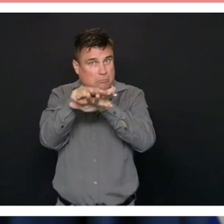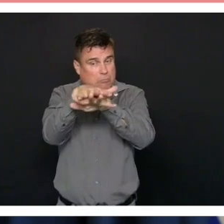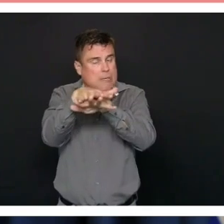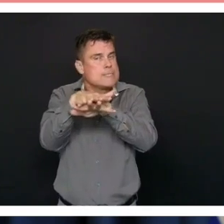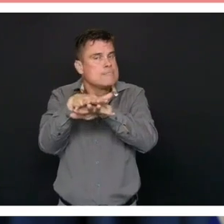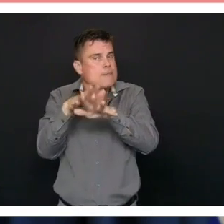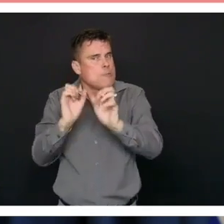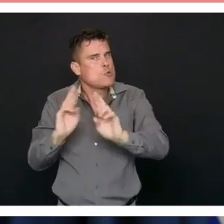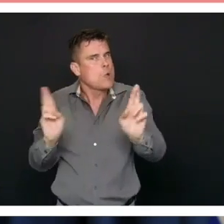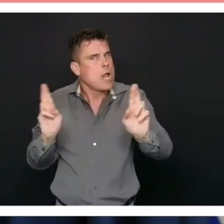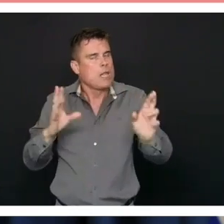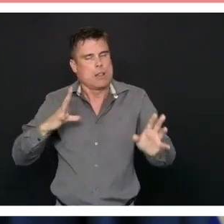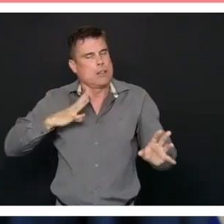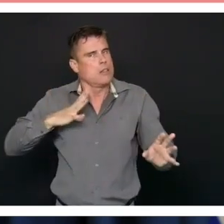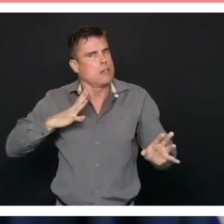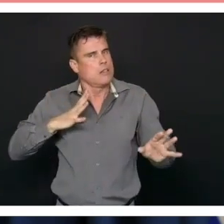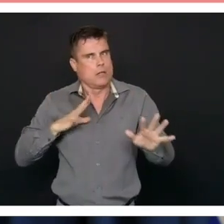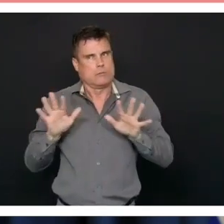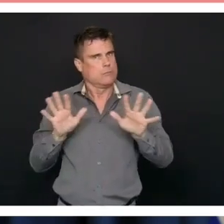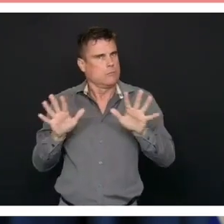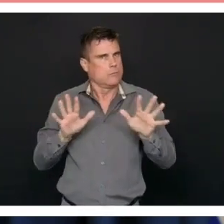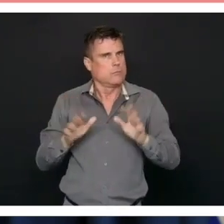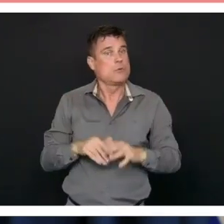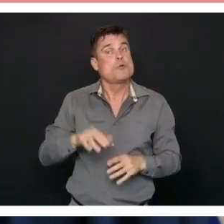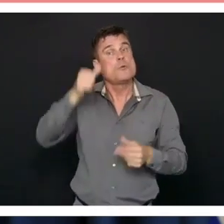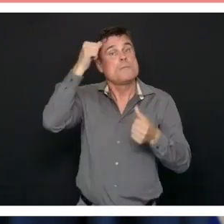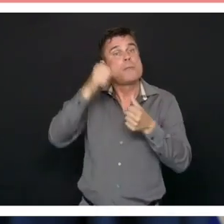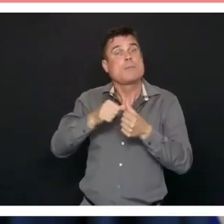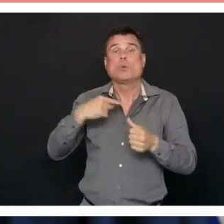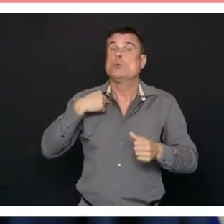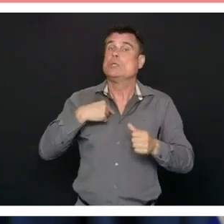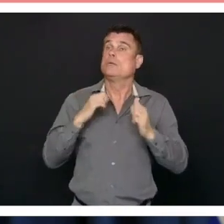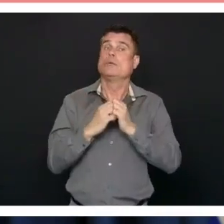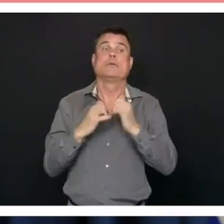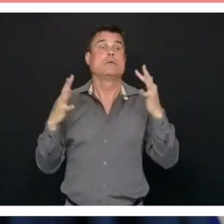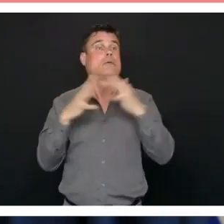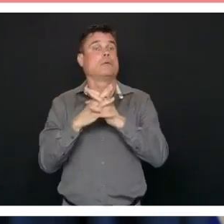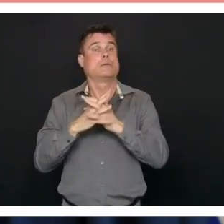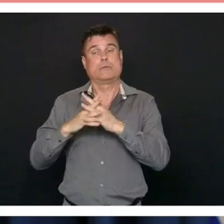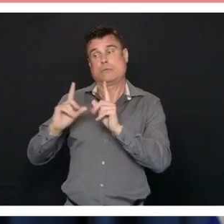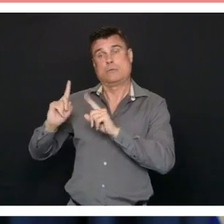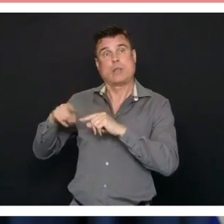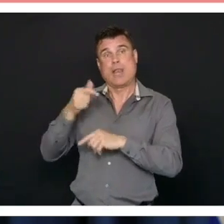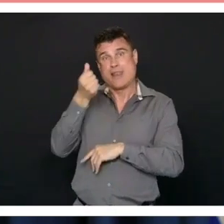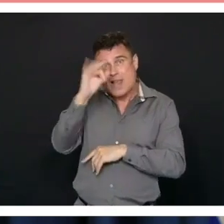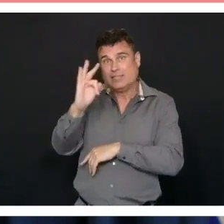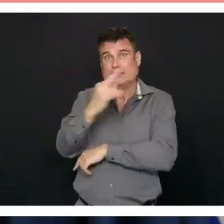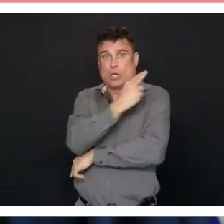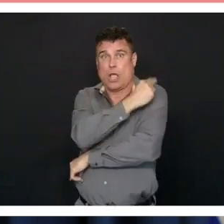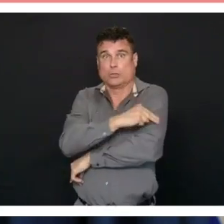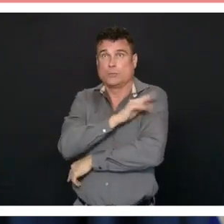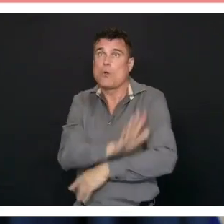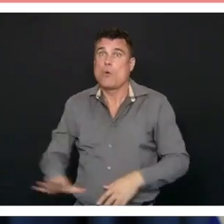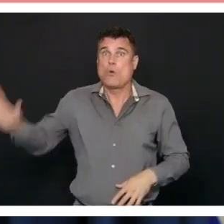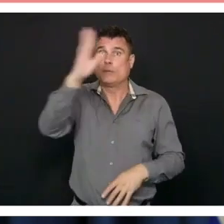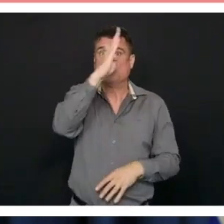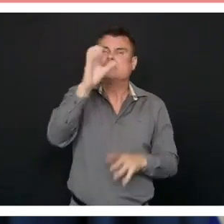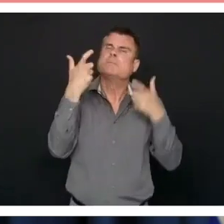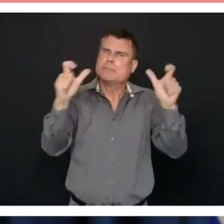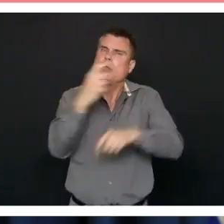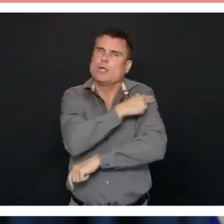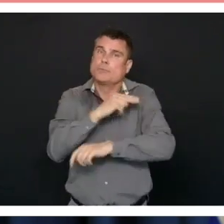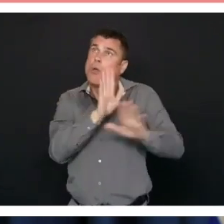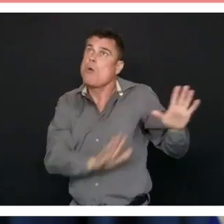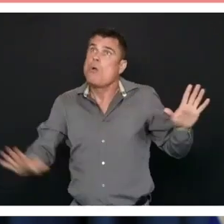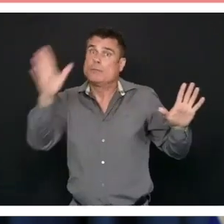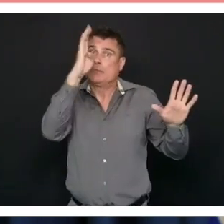hospitals that we had available and ready to go through this period of time. We'll be looking more strategically